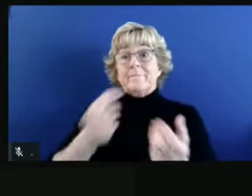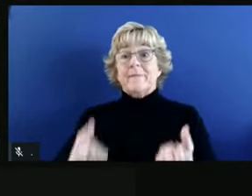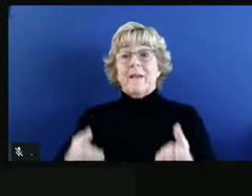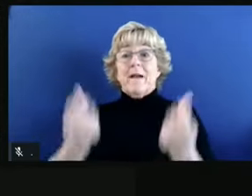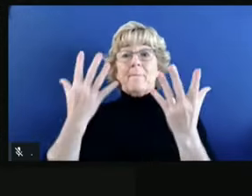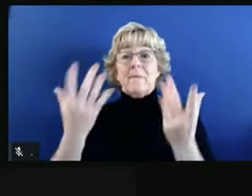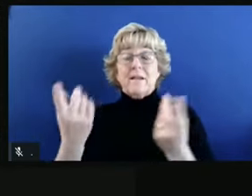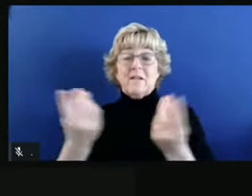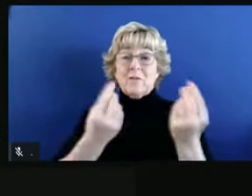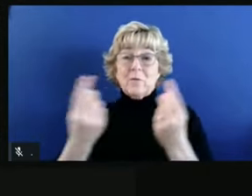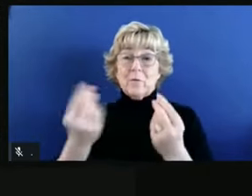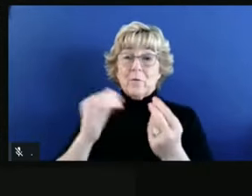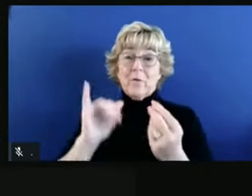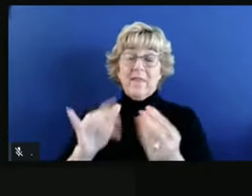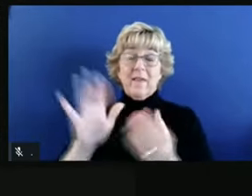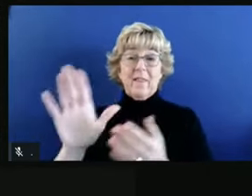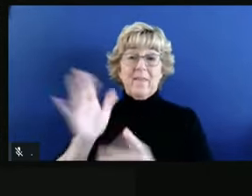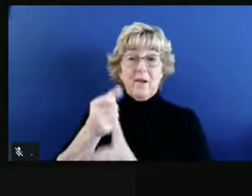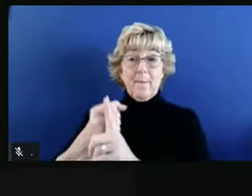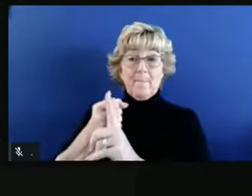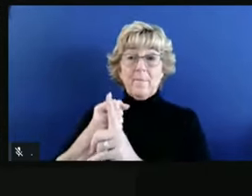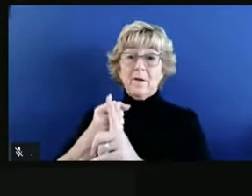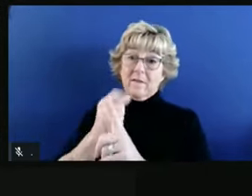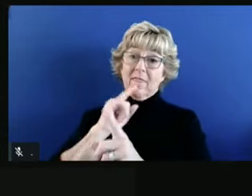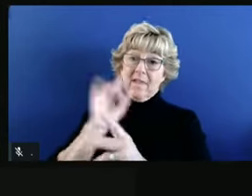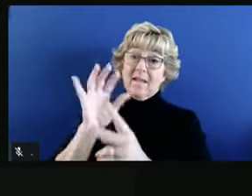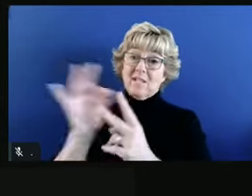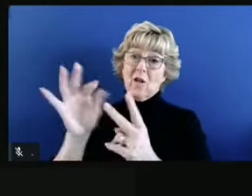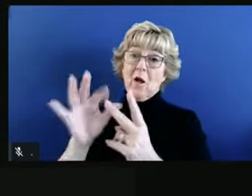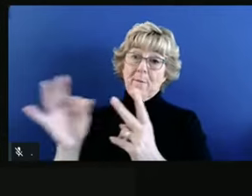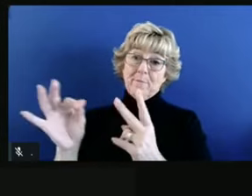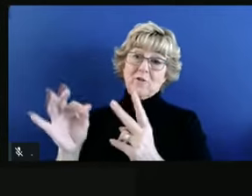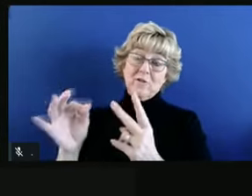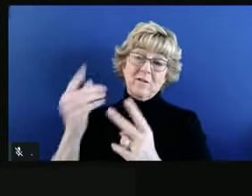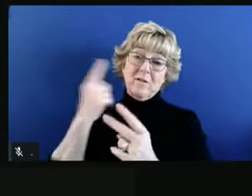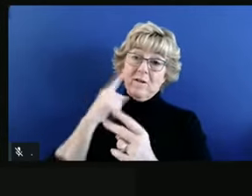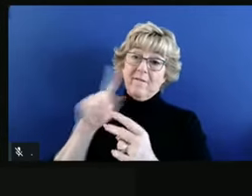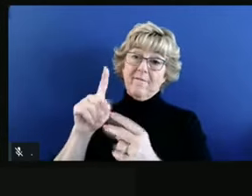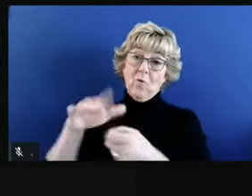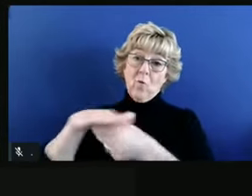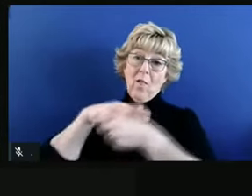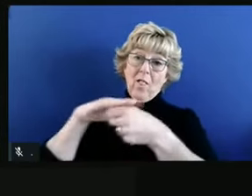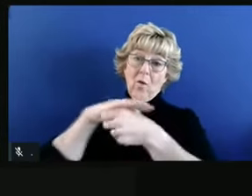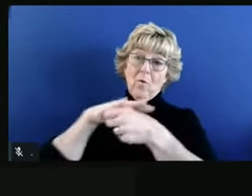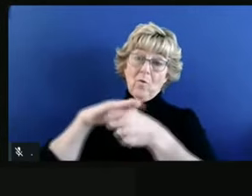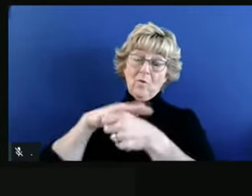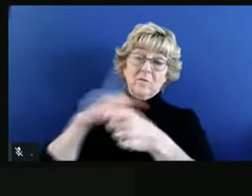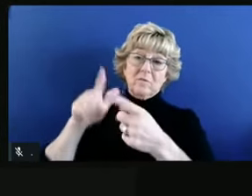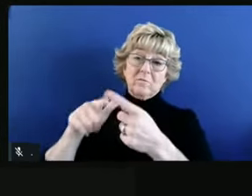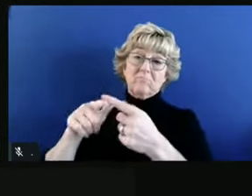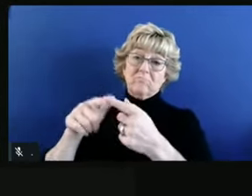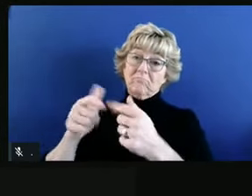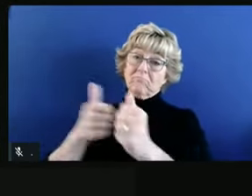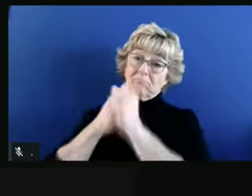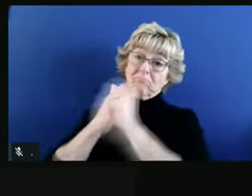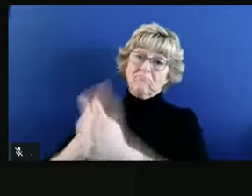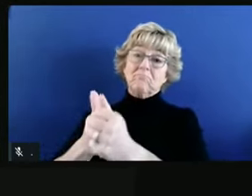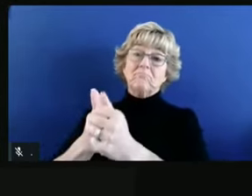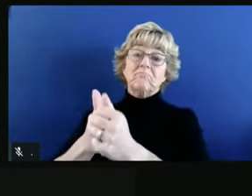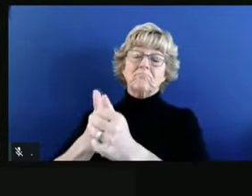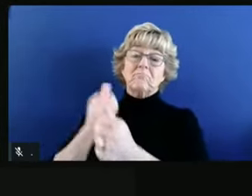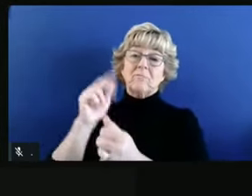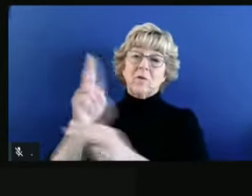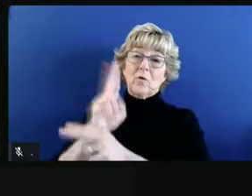doing that and what their impact is, but that is an option on the table for locals to enforce. And,